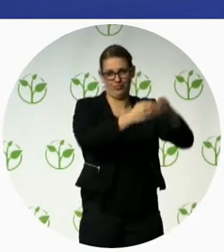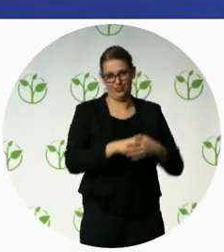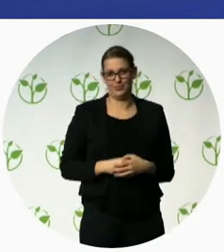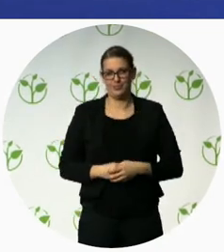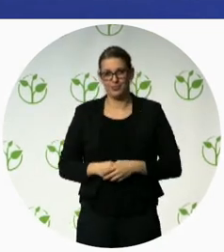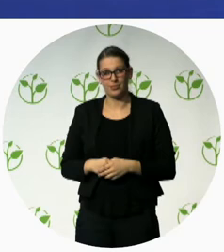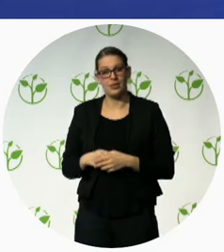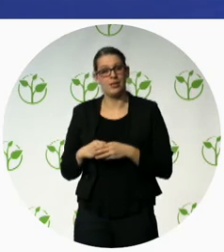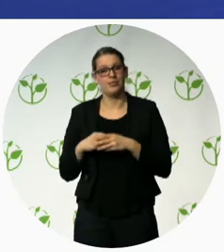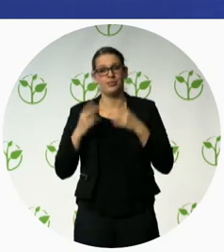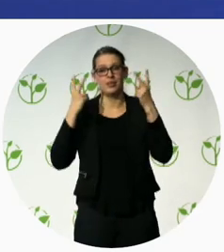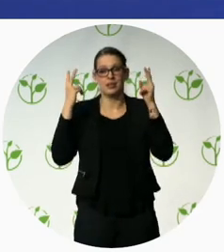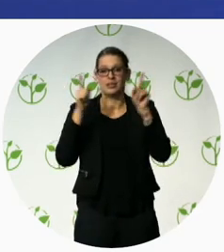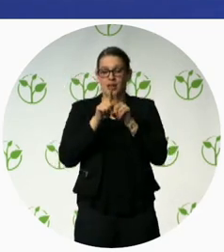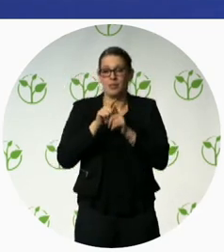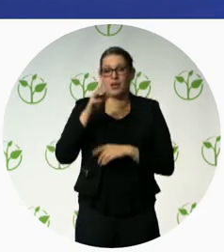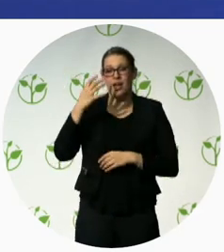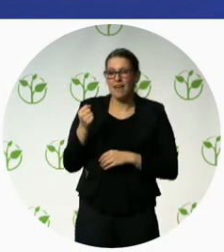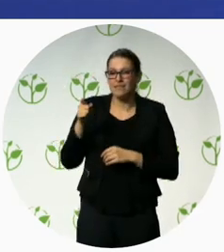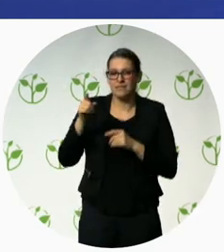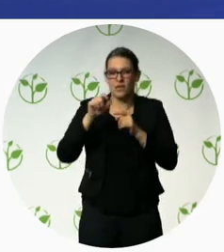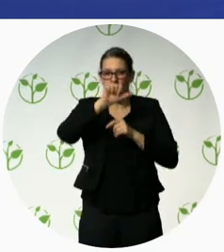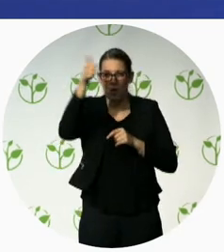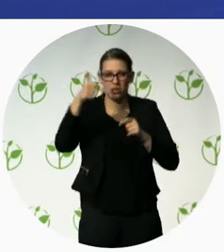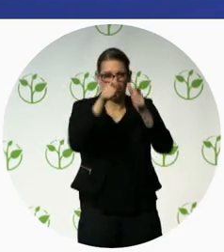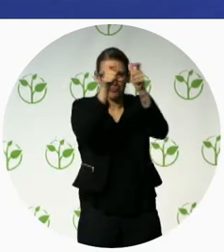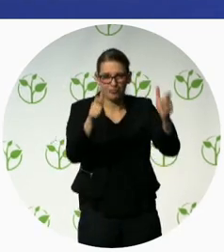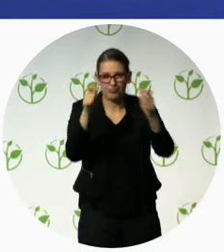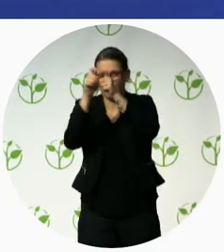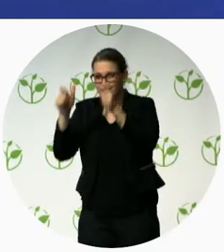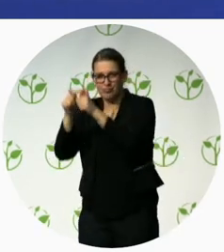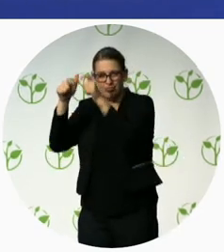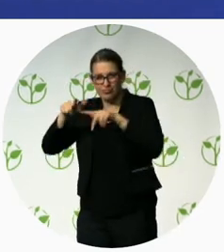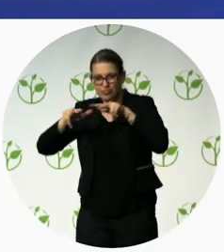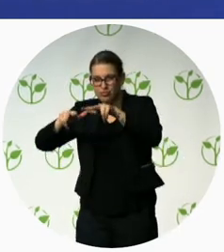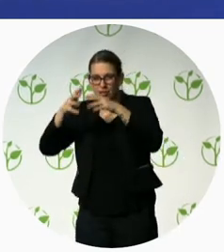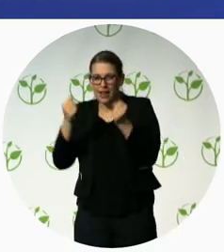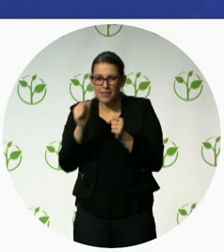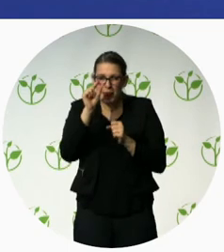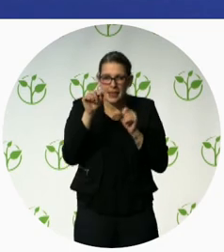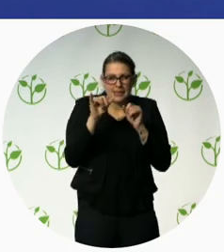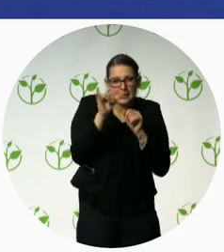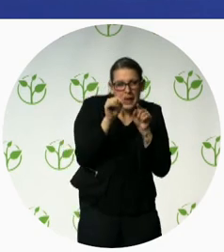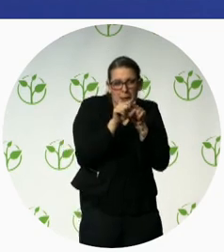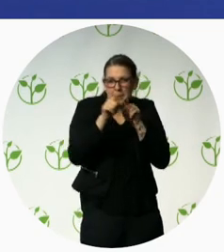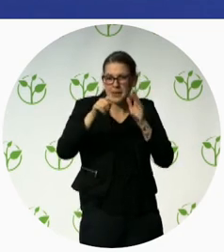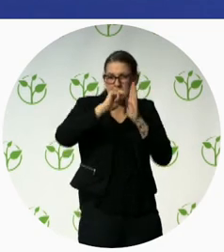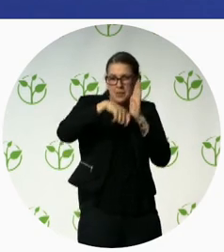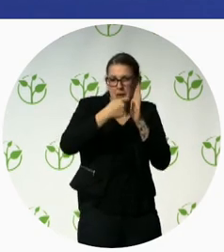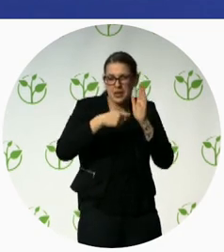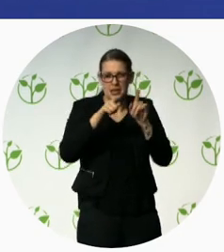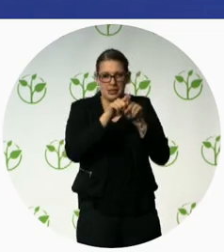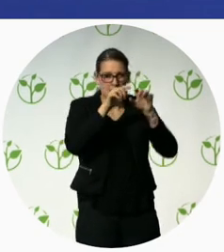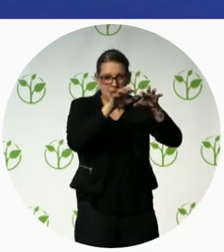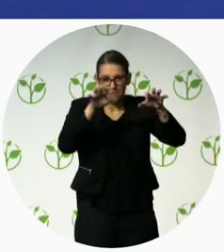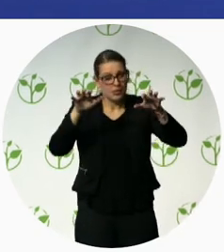work with the national DPO because it requires somehow some advocacy work